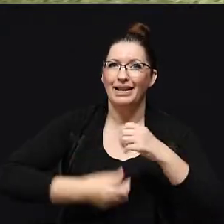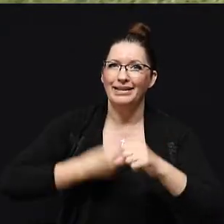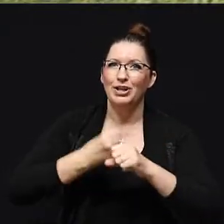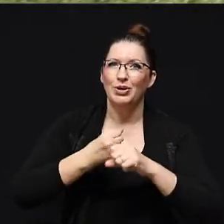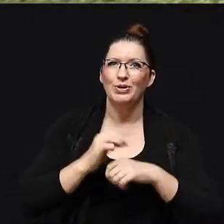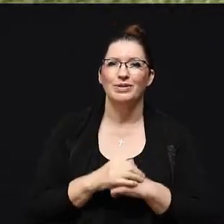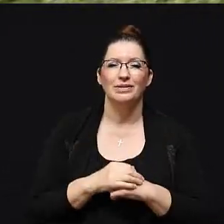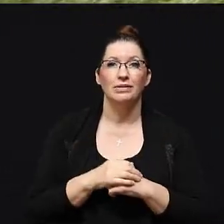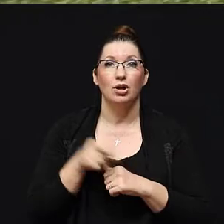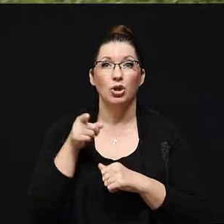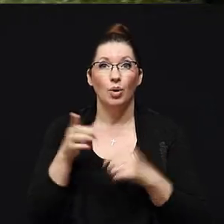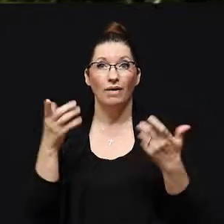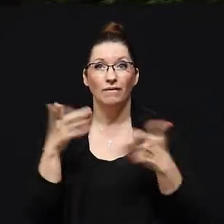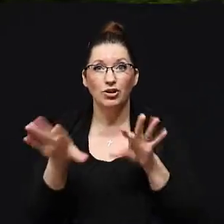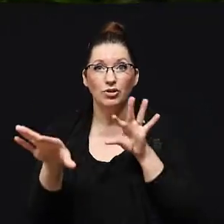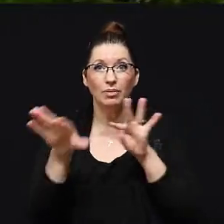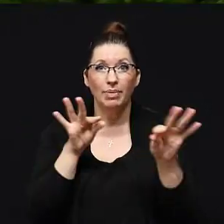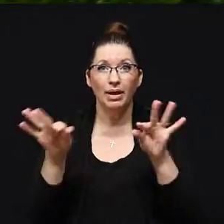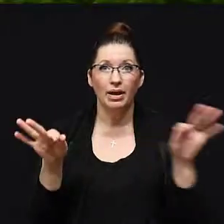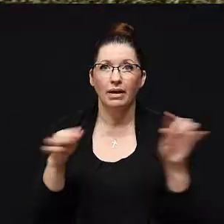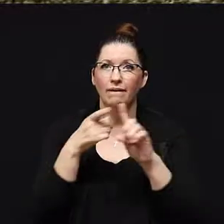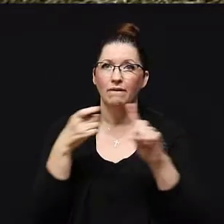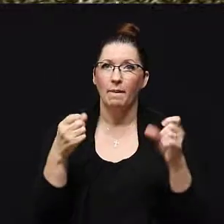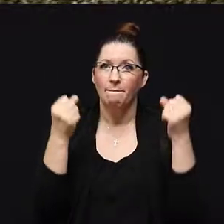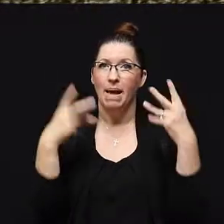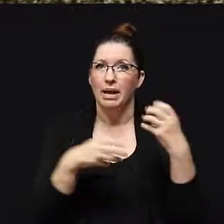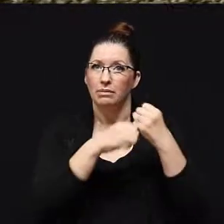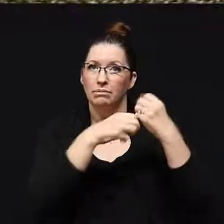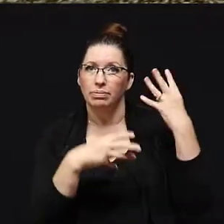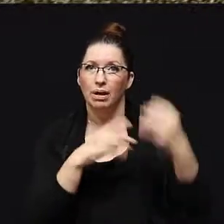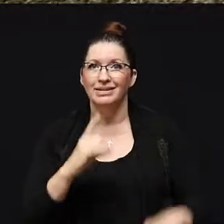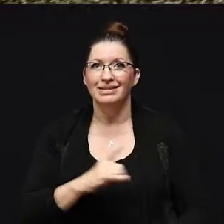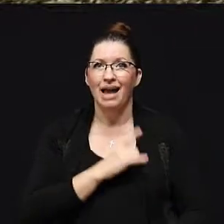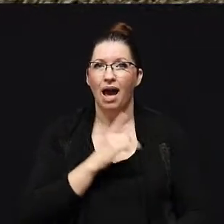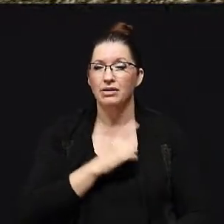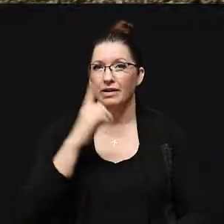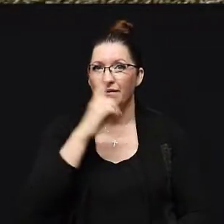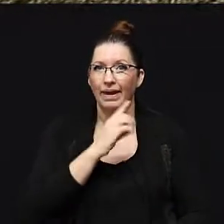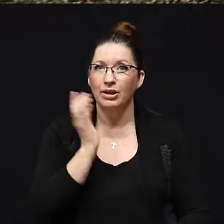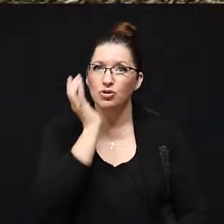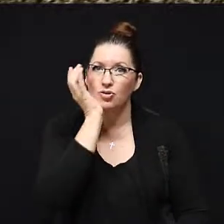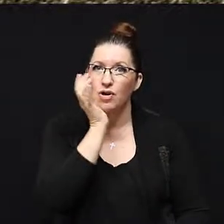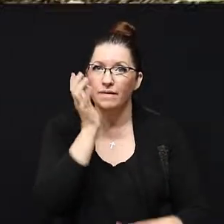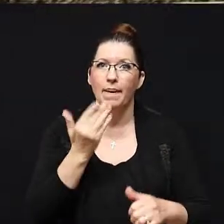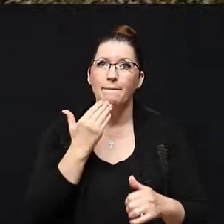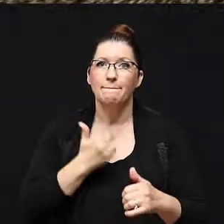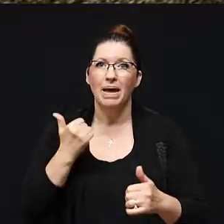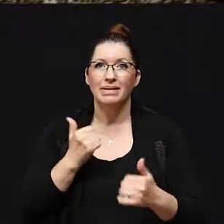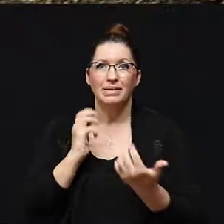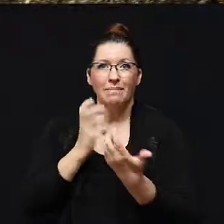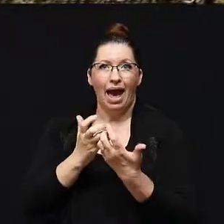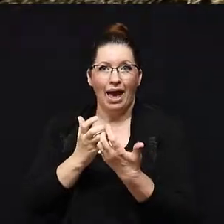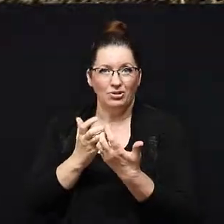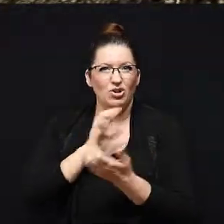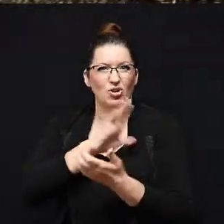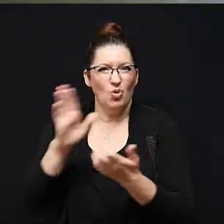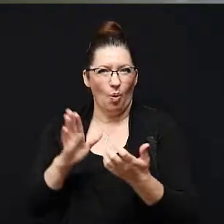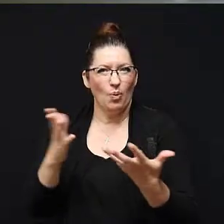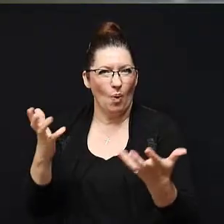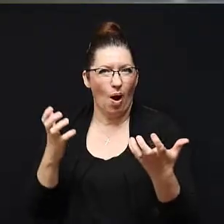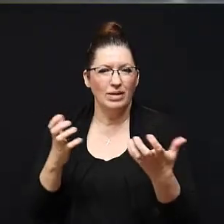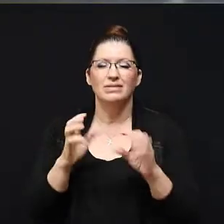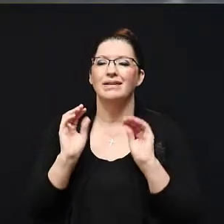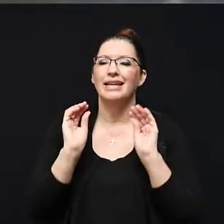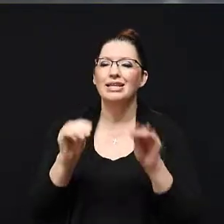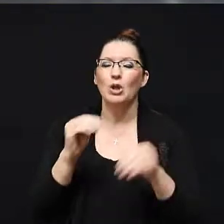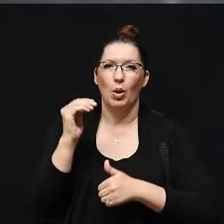Once you've selected from one of our many styles of artificial turf that best suits your application, comes the install process. Now, we've engineered by